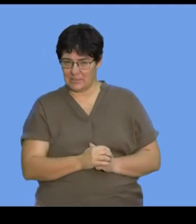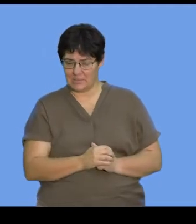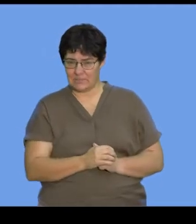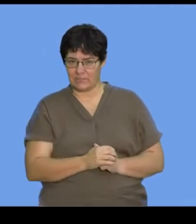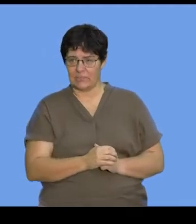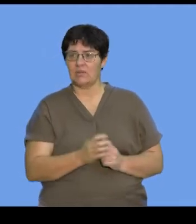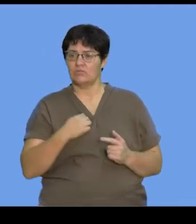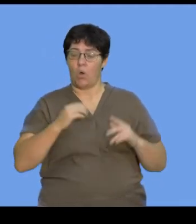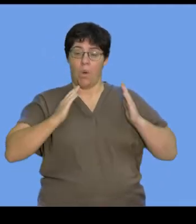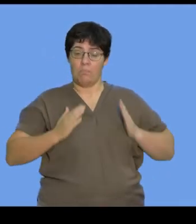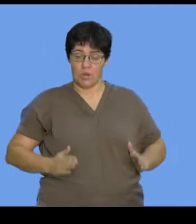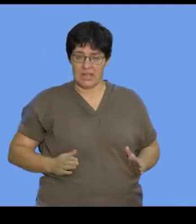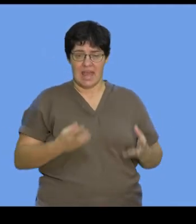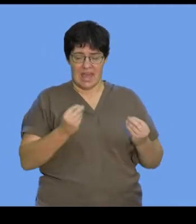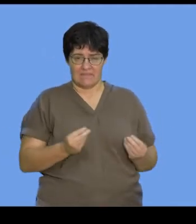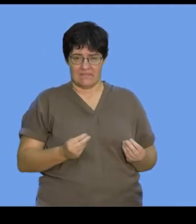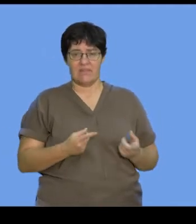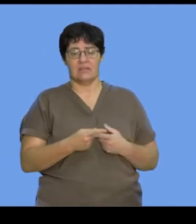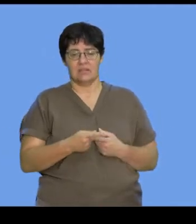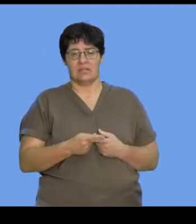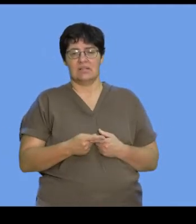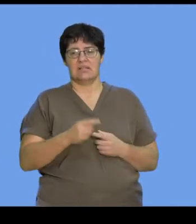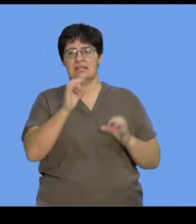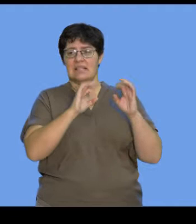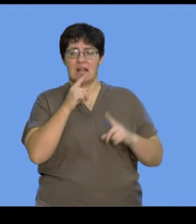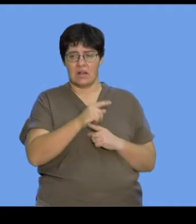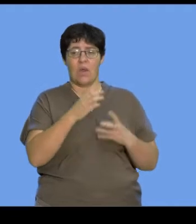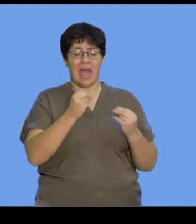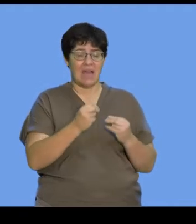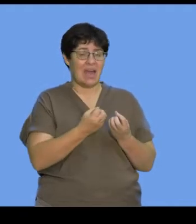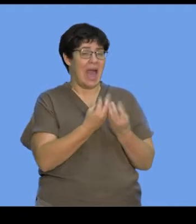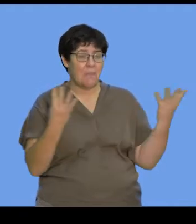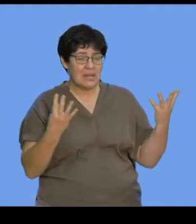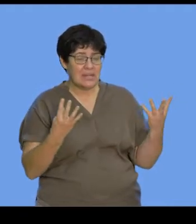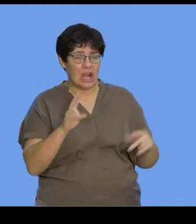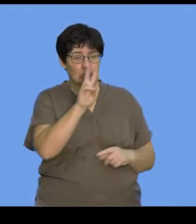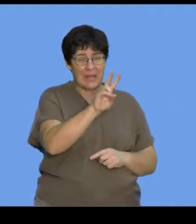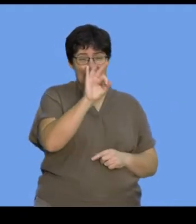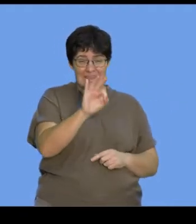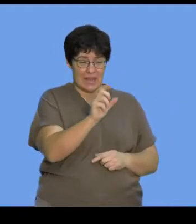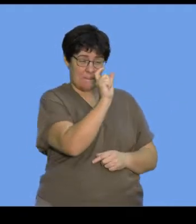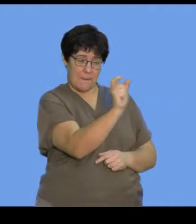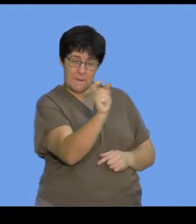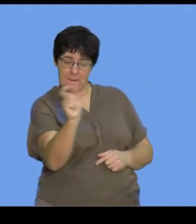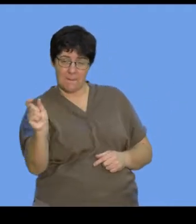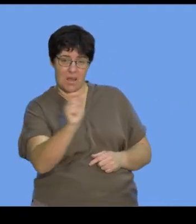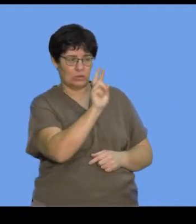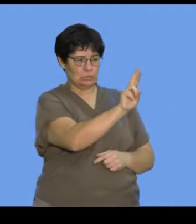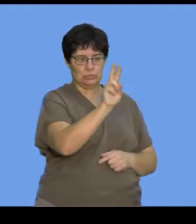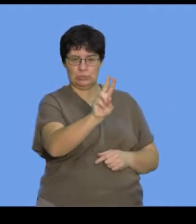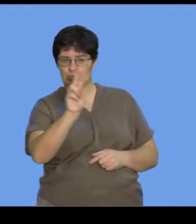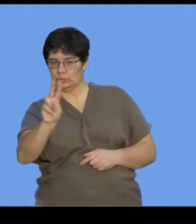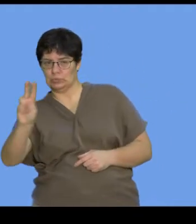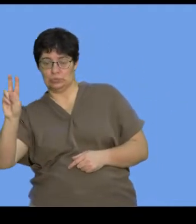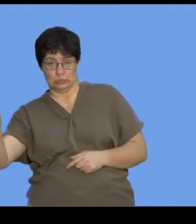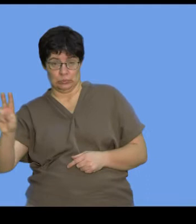cell in our body, which is a somatic cell, we have 23 pairs of these chromosomes. So when we refer